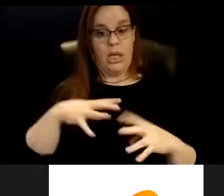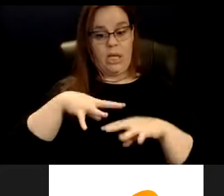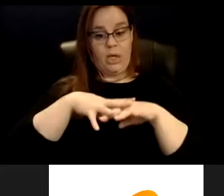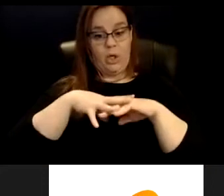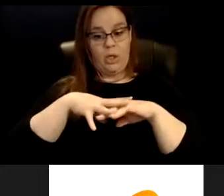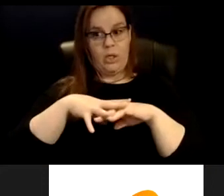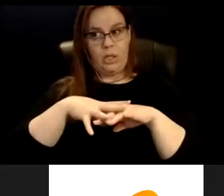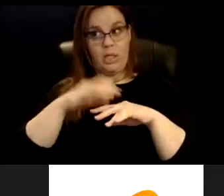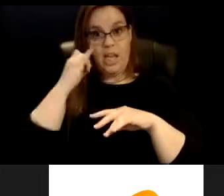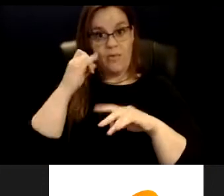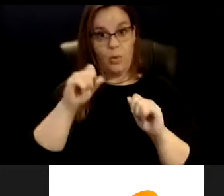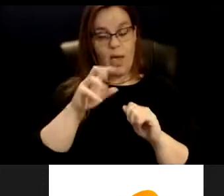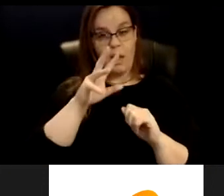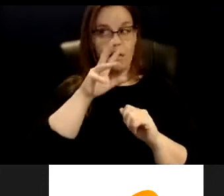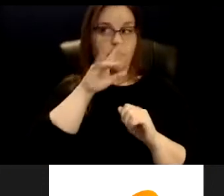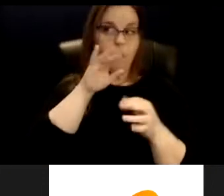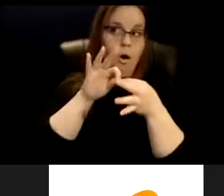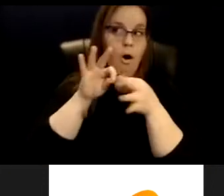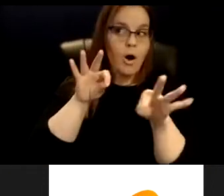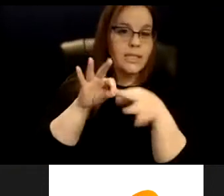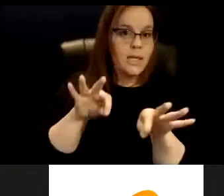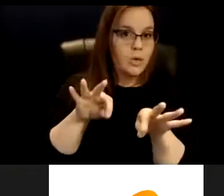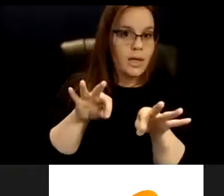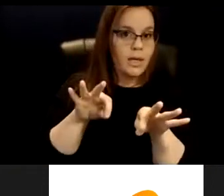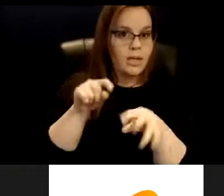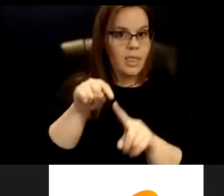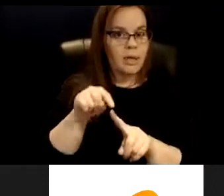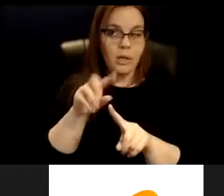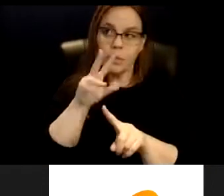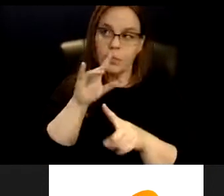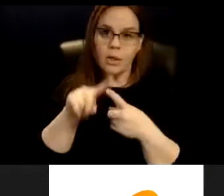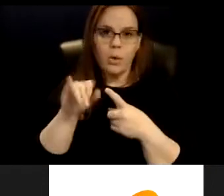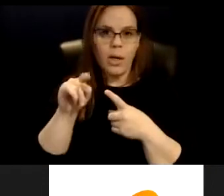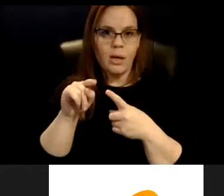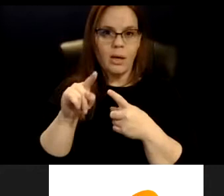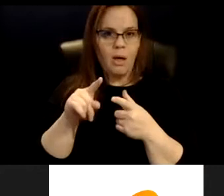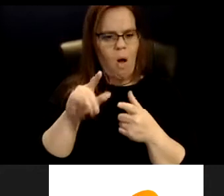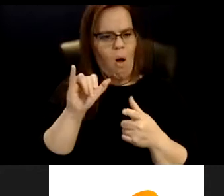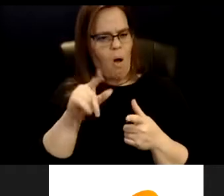you can articulate this and you can speak to this, then are you really disabled?